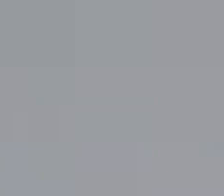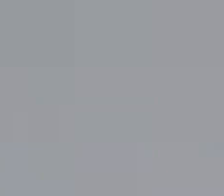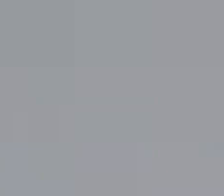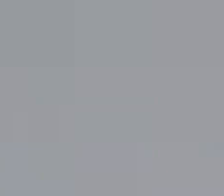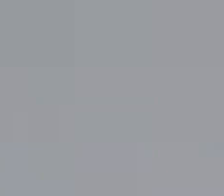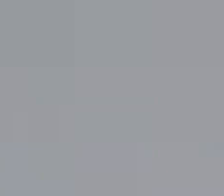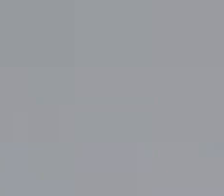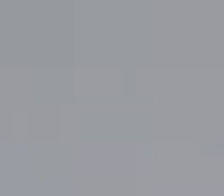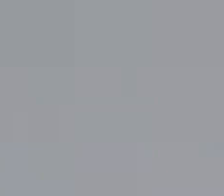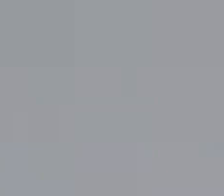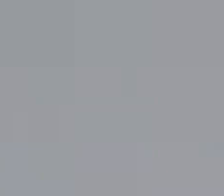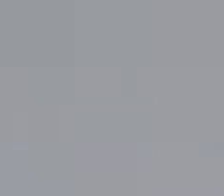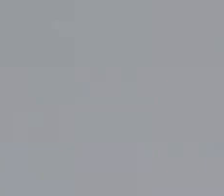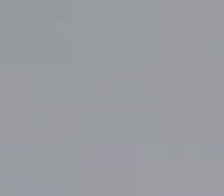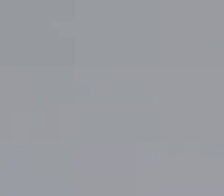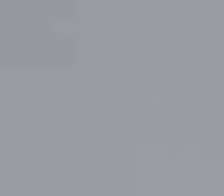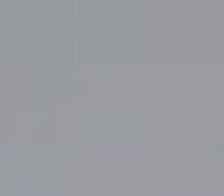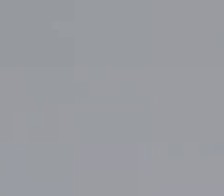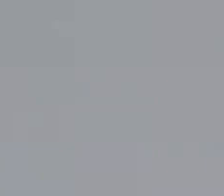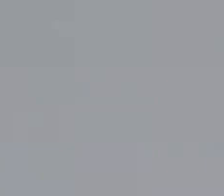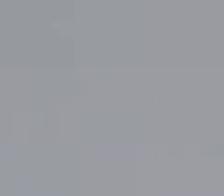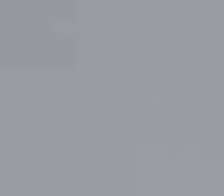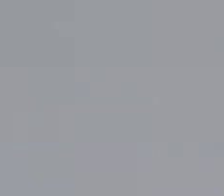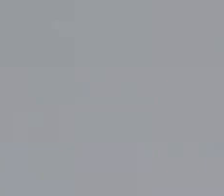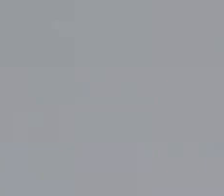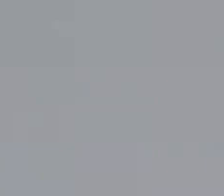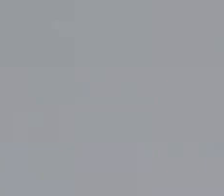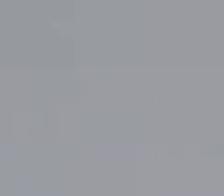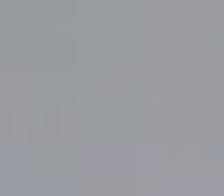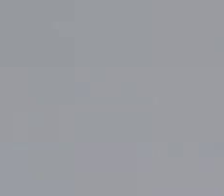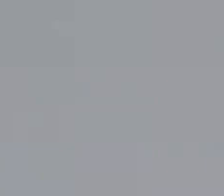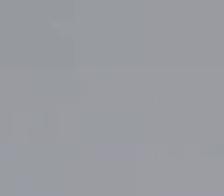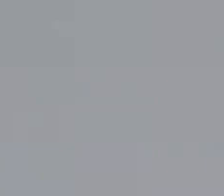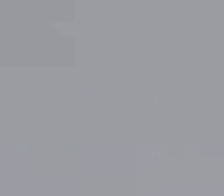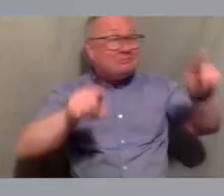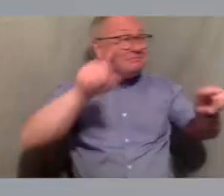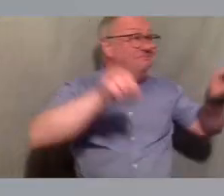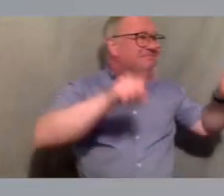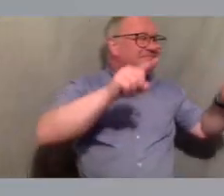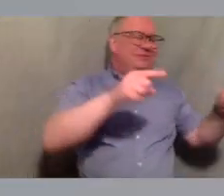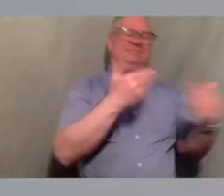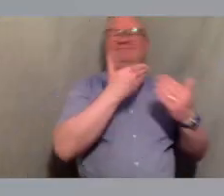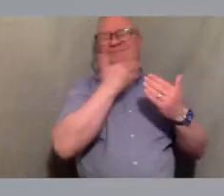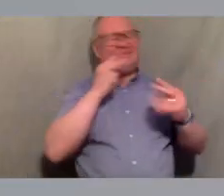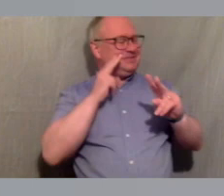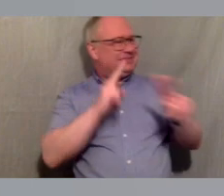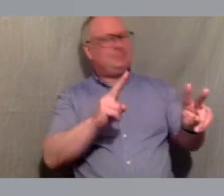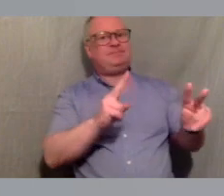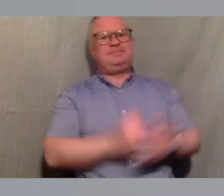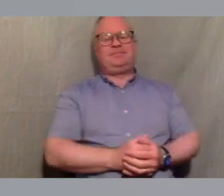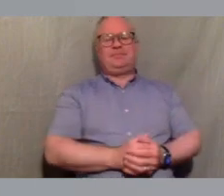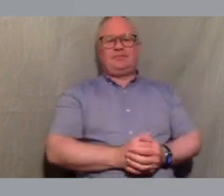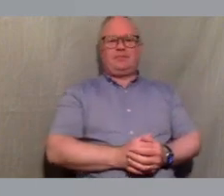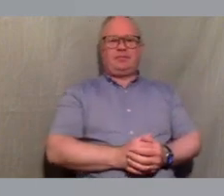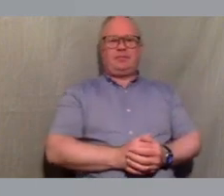all of all of you who are here um wherever here happens to be for you um see i'd like to to say